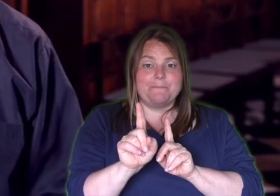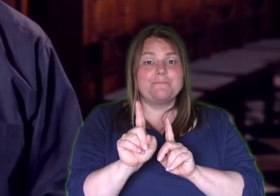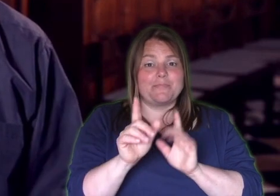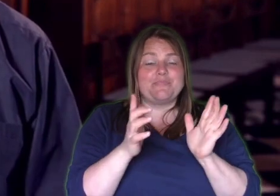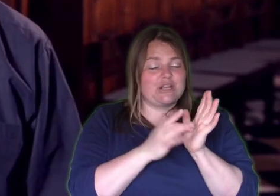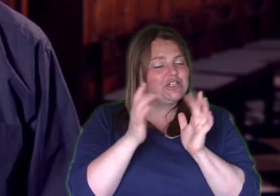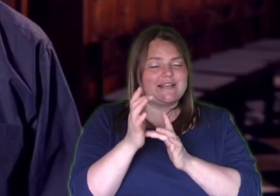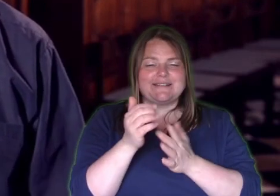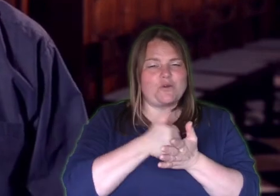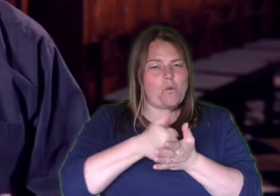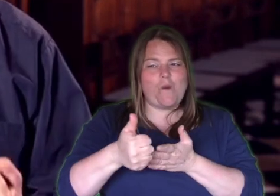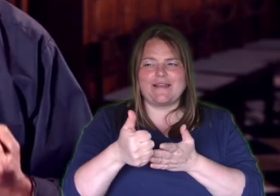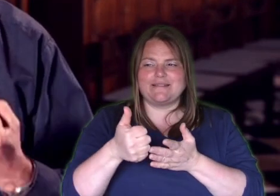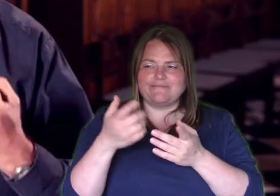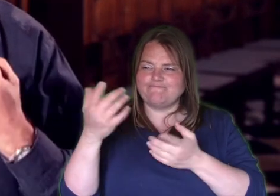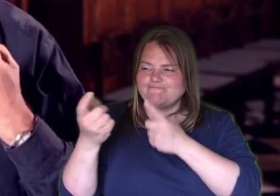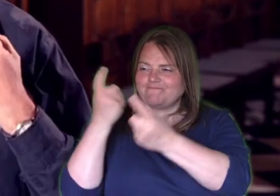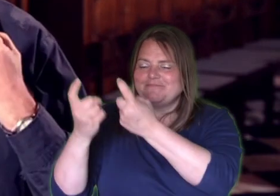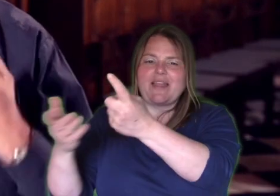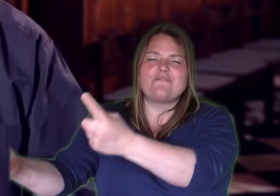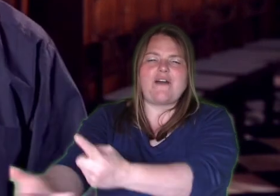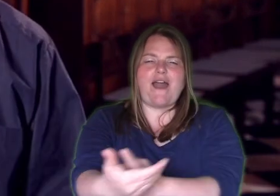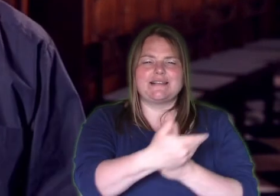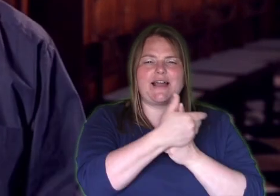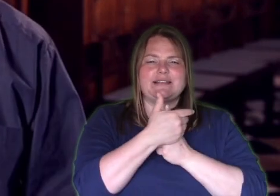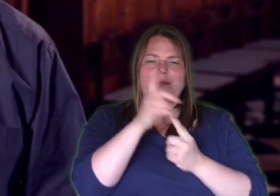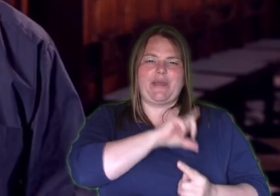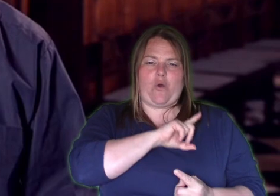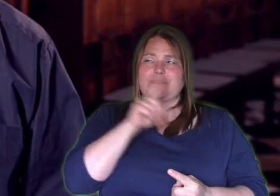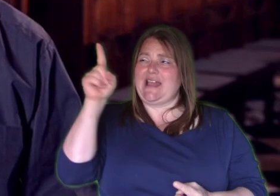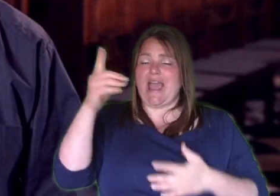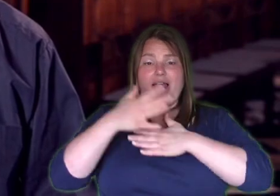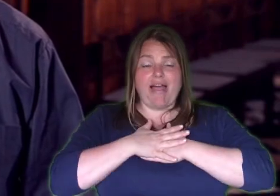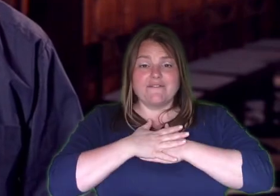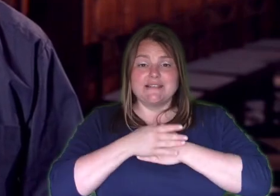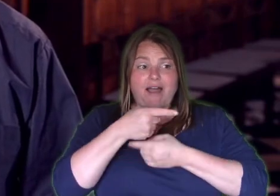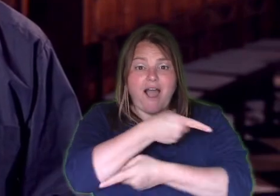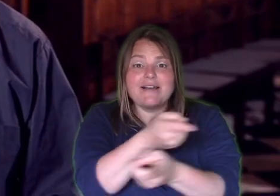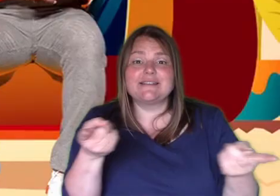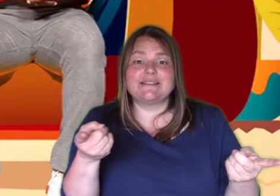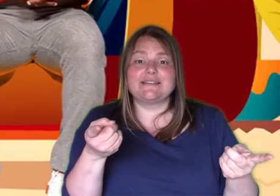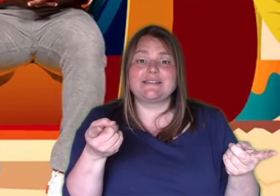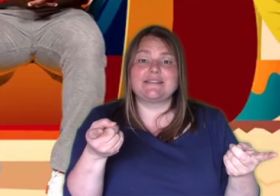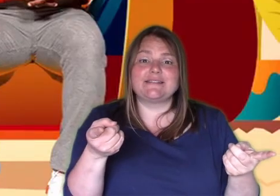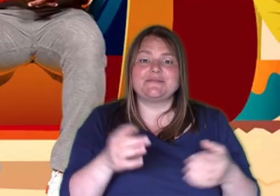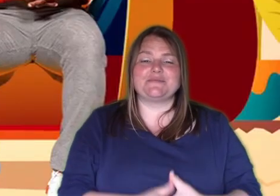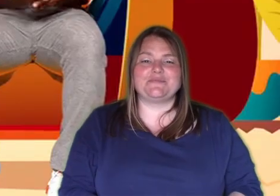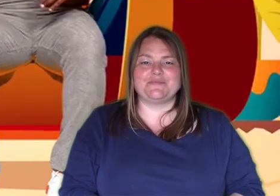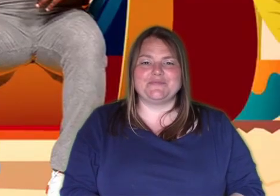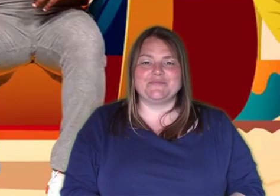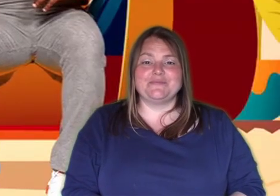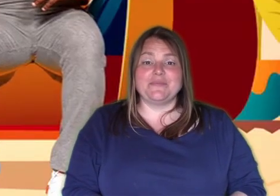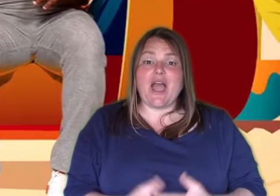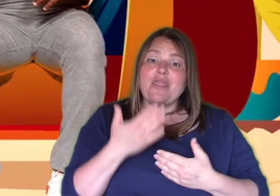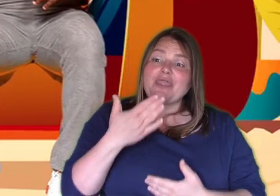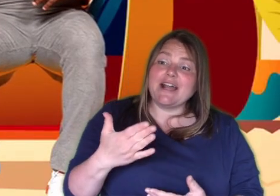He finds us so he can love us and we can know that he loves us. Thanks for joining